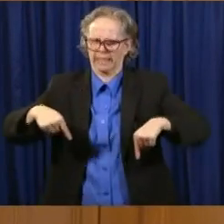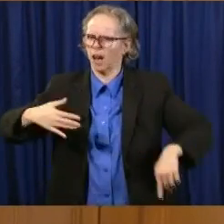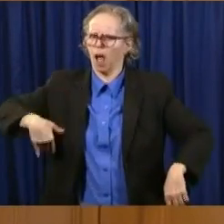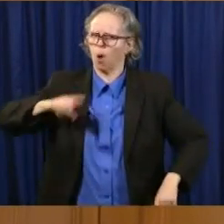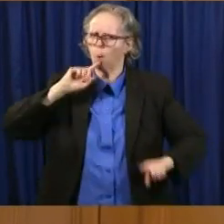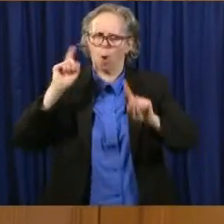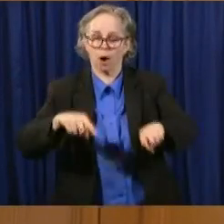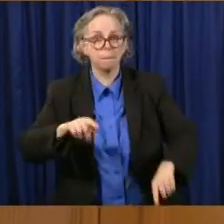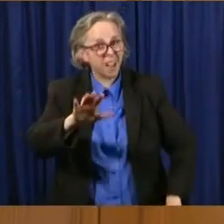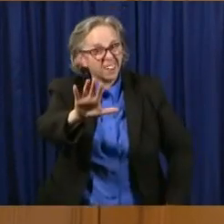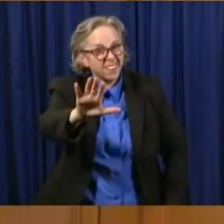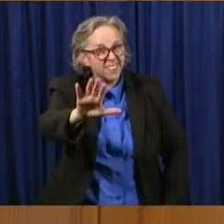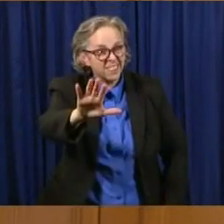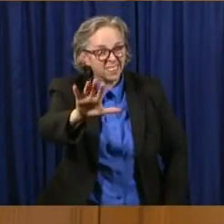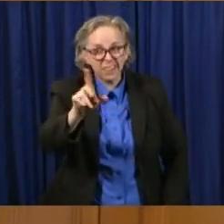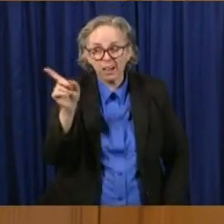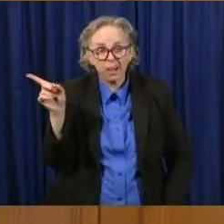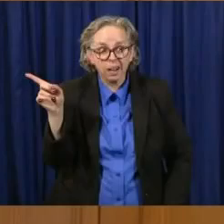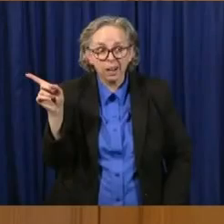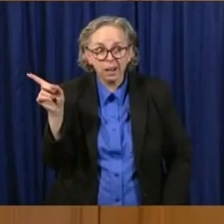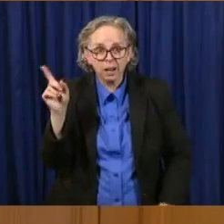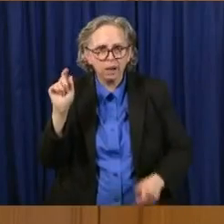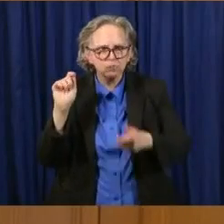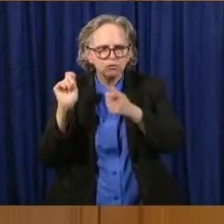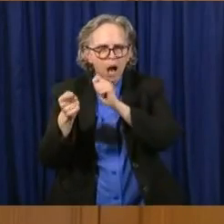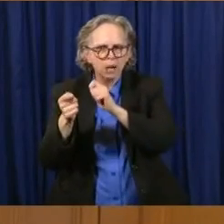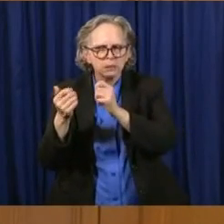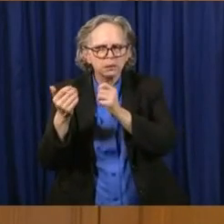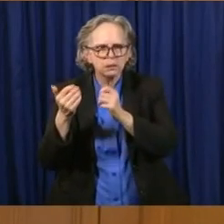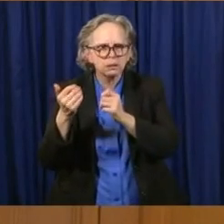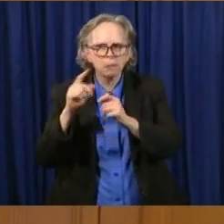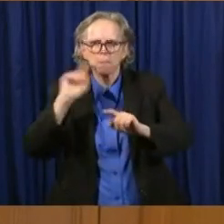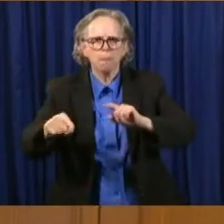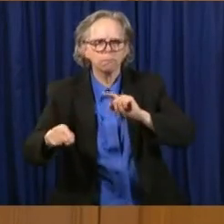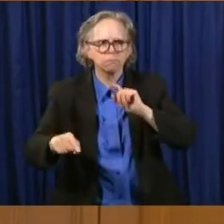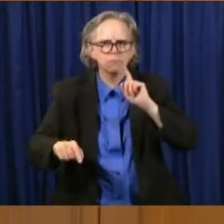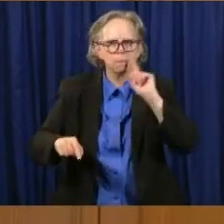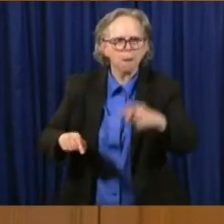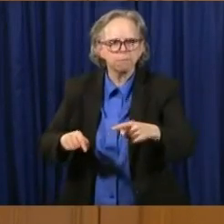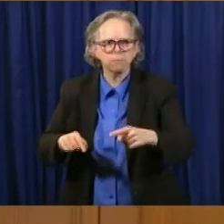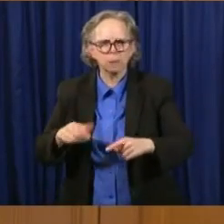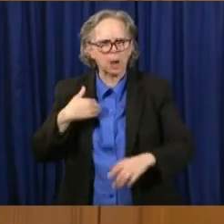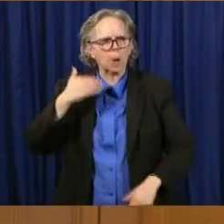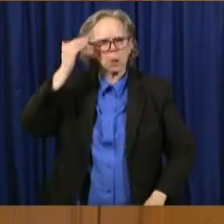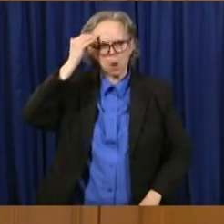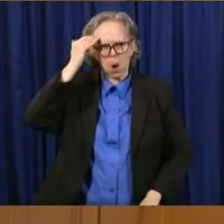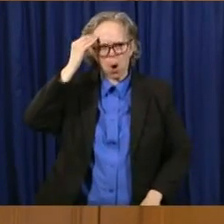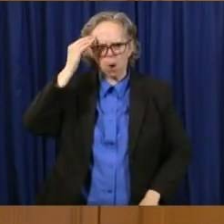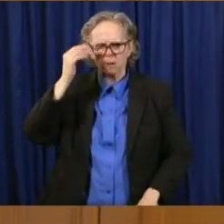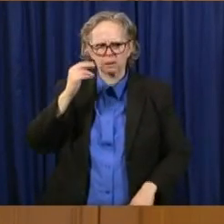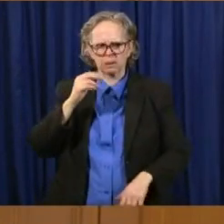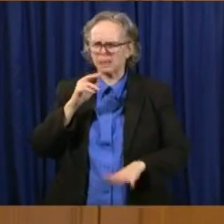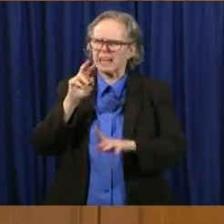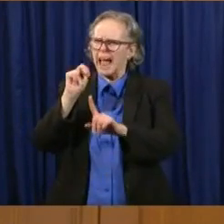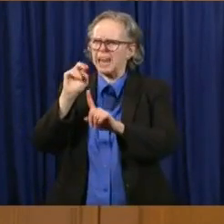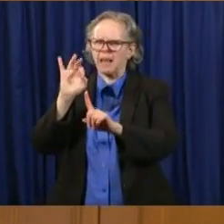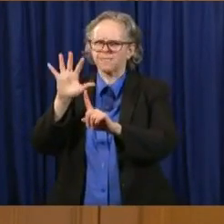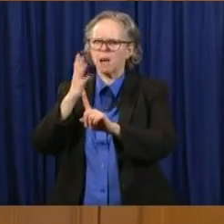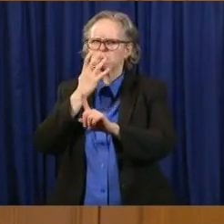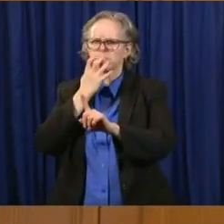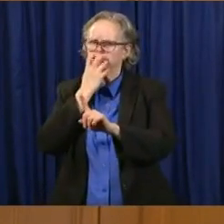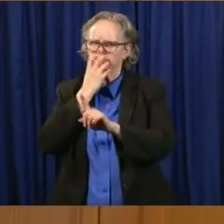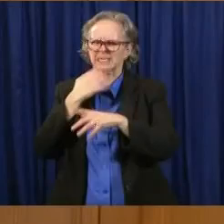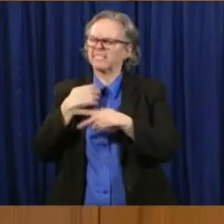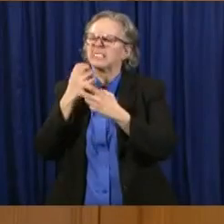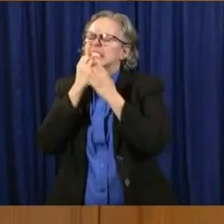world, and we have now learned that these masks, not the N95s that we're saving for our healthcare professionals, but the ones we're, we're